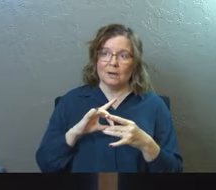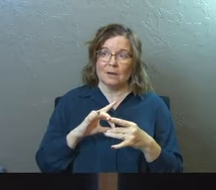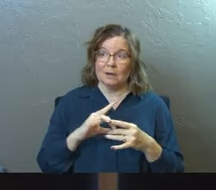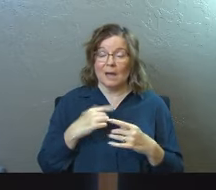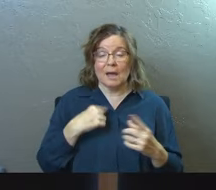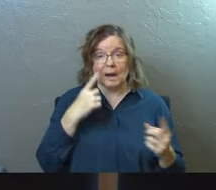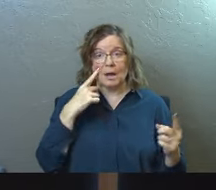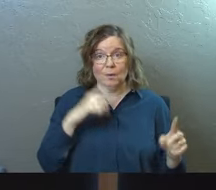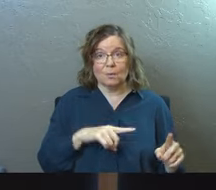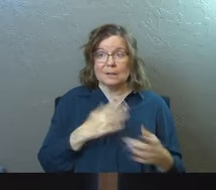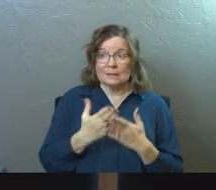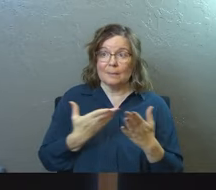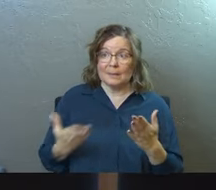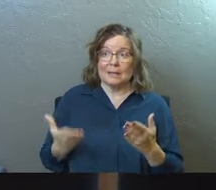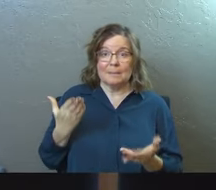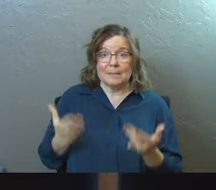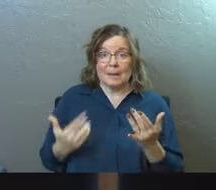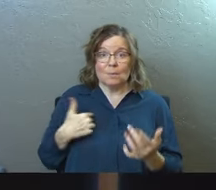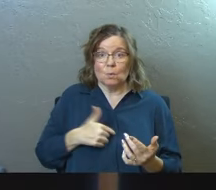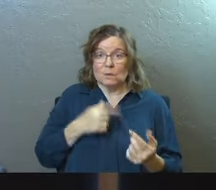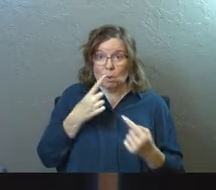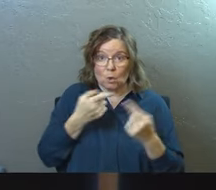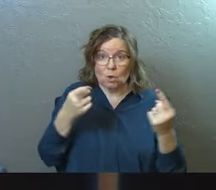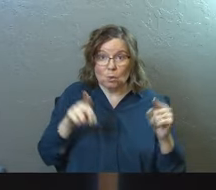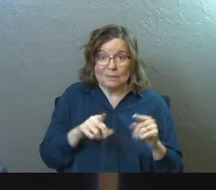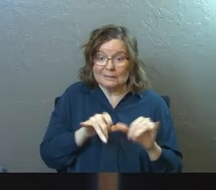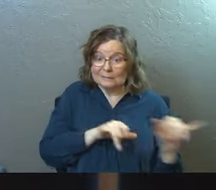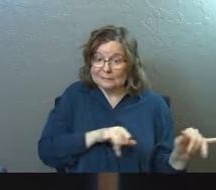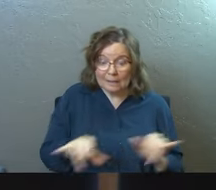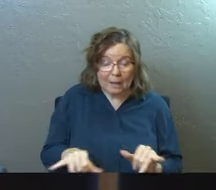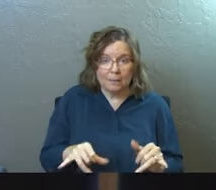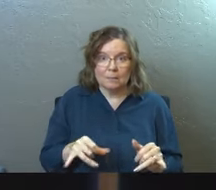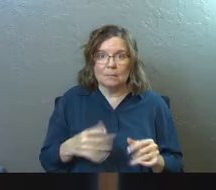And yeah, I agree. There's some things that maybe we don't agree with, but there's so much that we do.